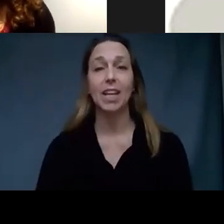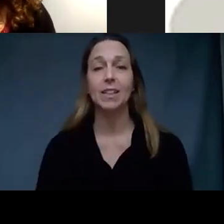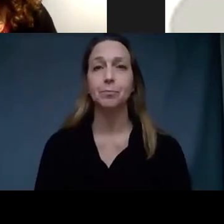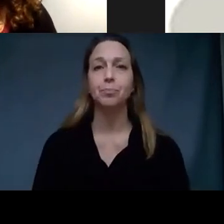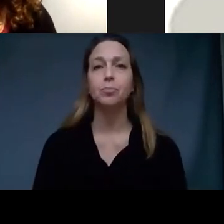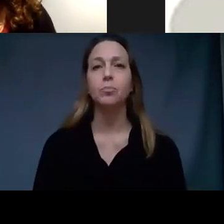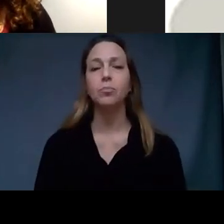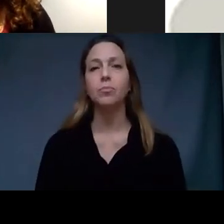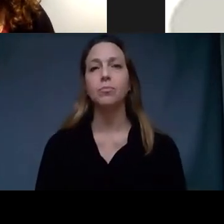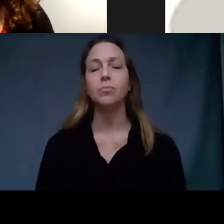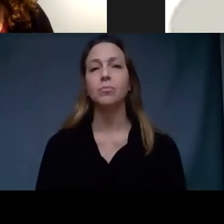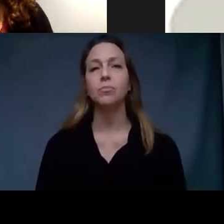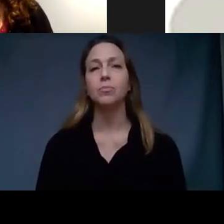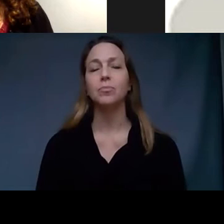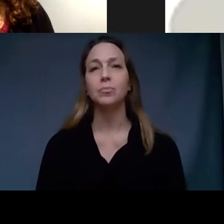Okay, hi.